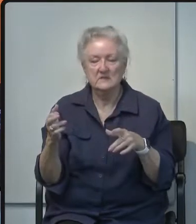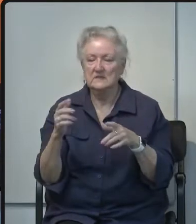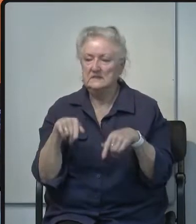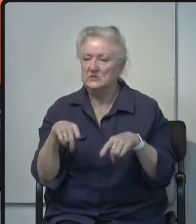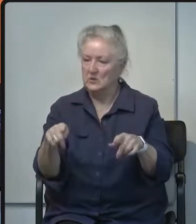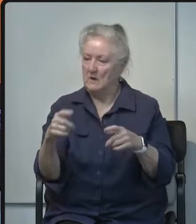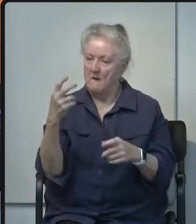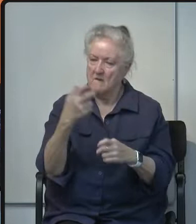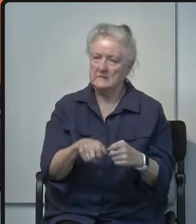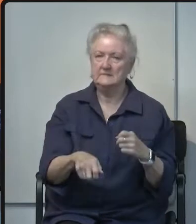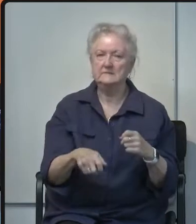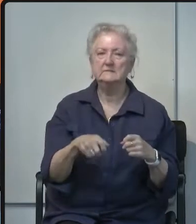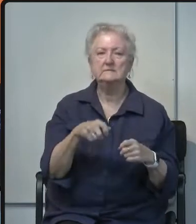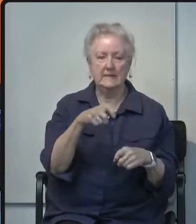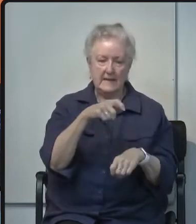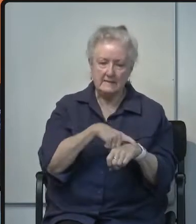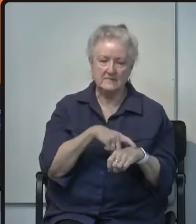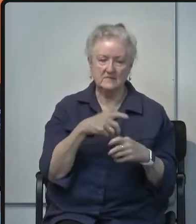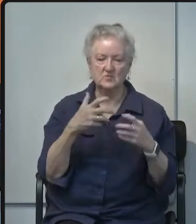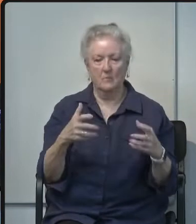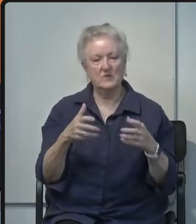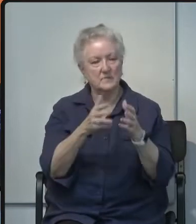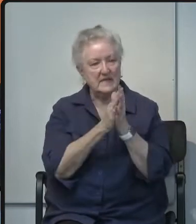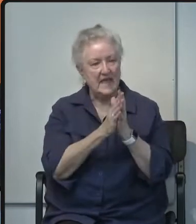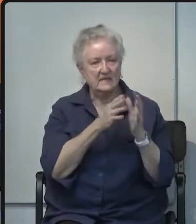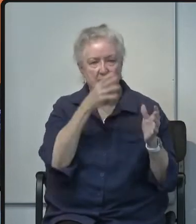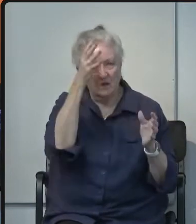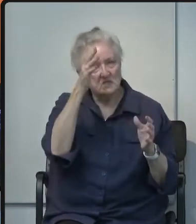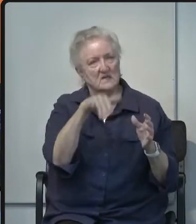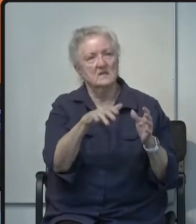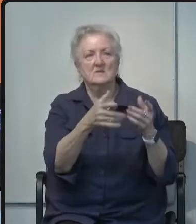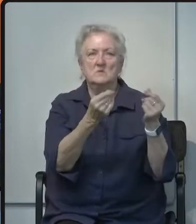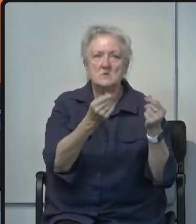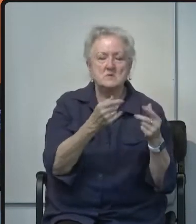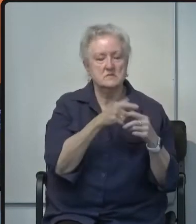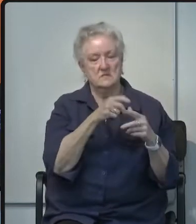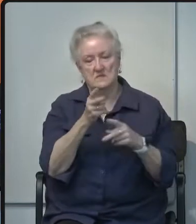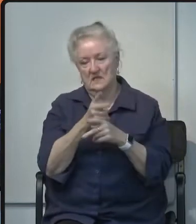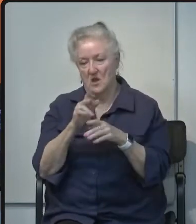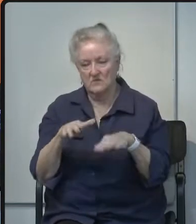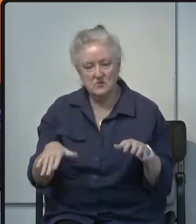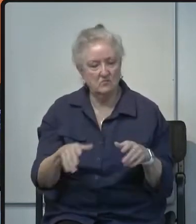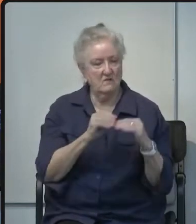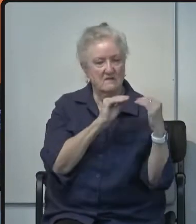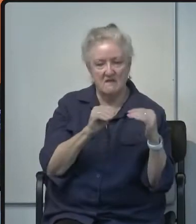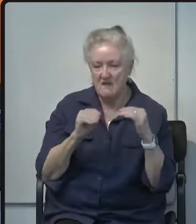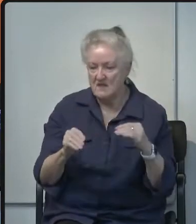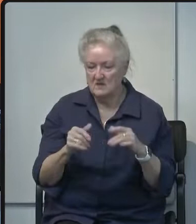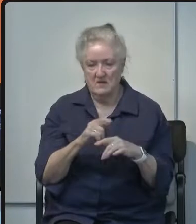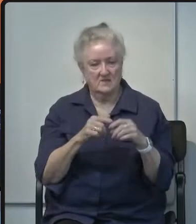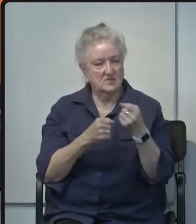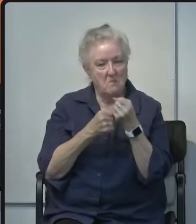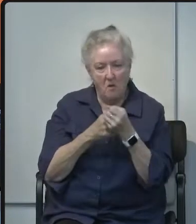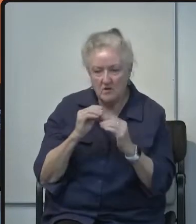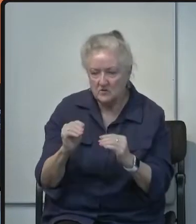times there's so much being asked of parents to take care of children and to teach children and to support them while we're also